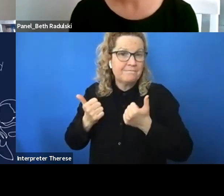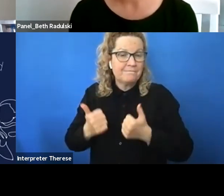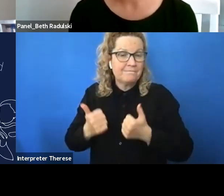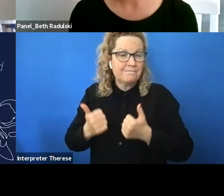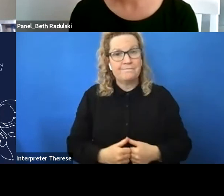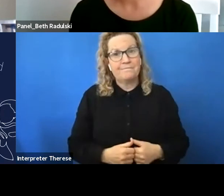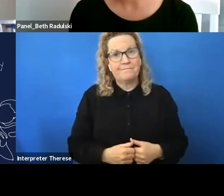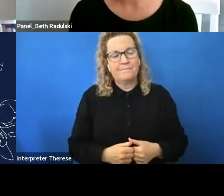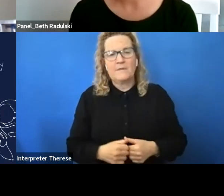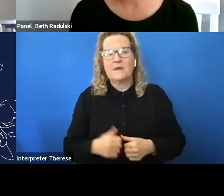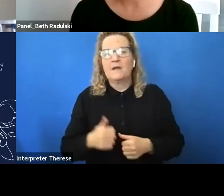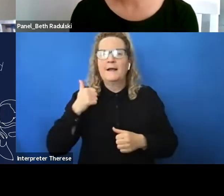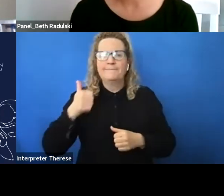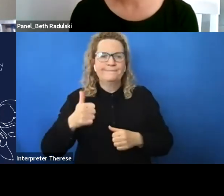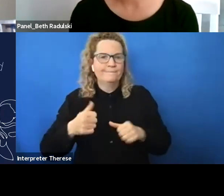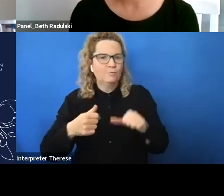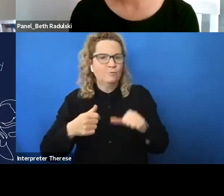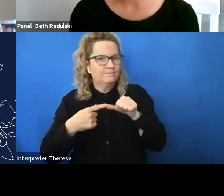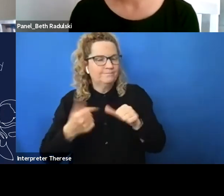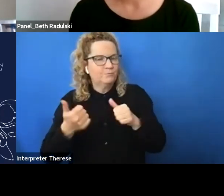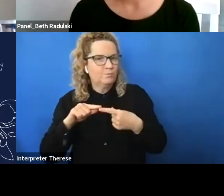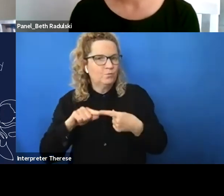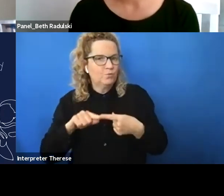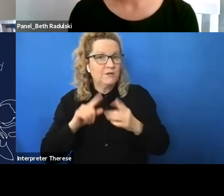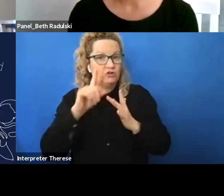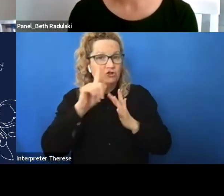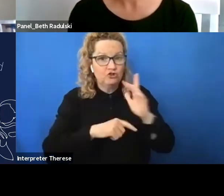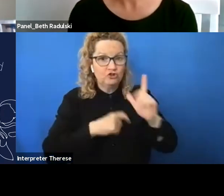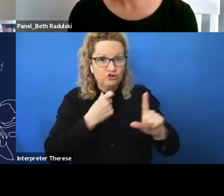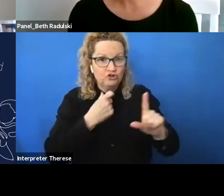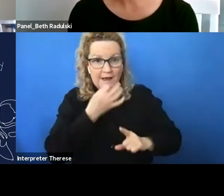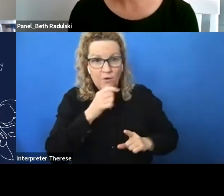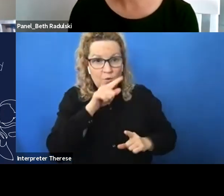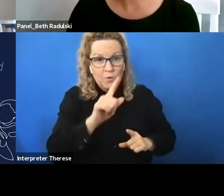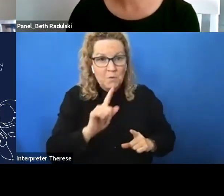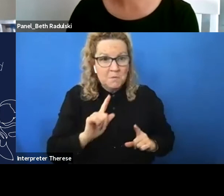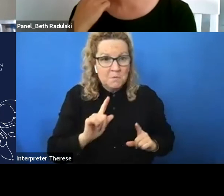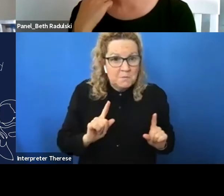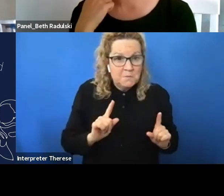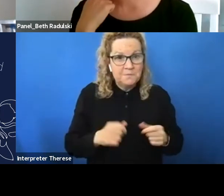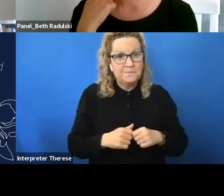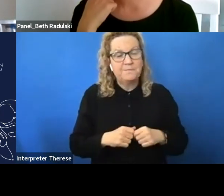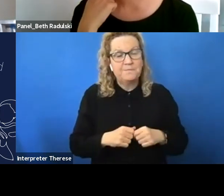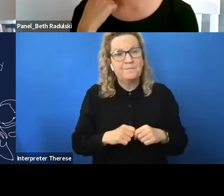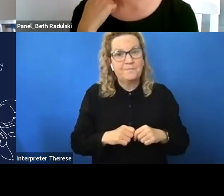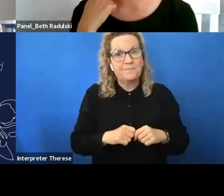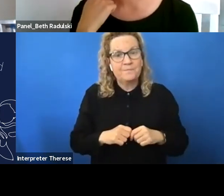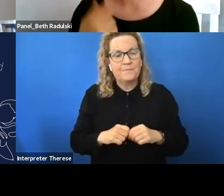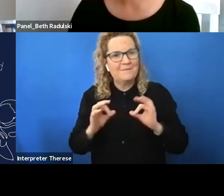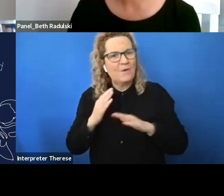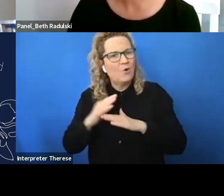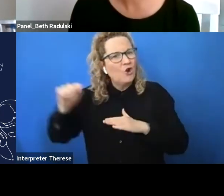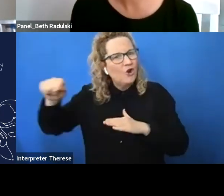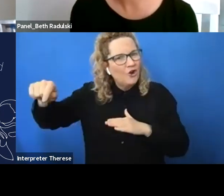great point anthony um jack how how have you found that issue around particularly in the workplace that